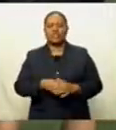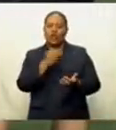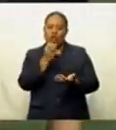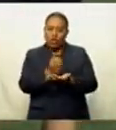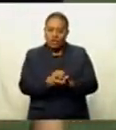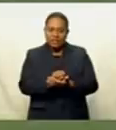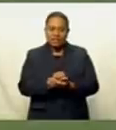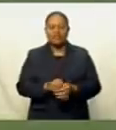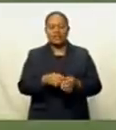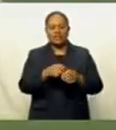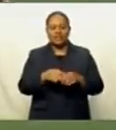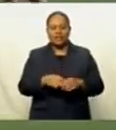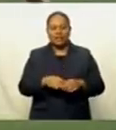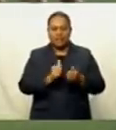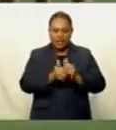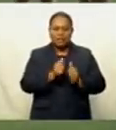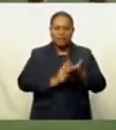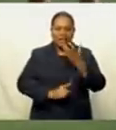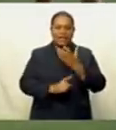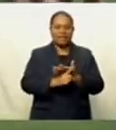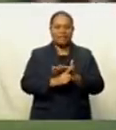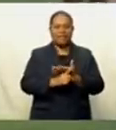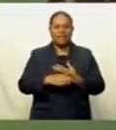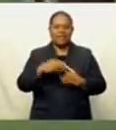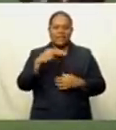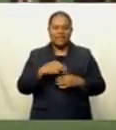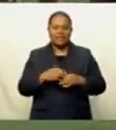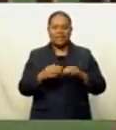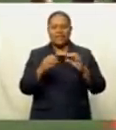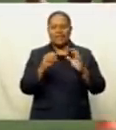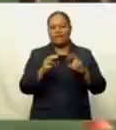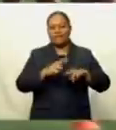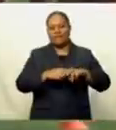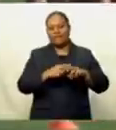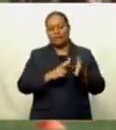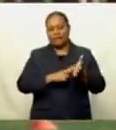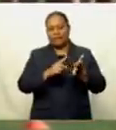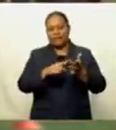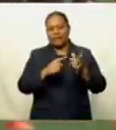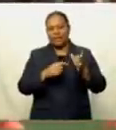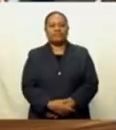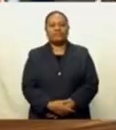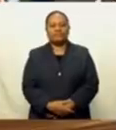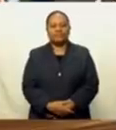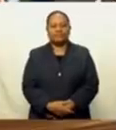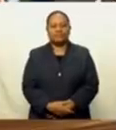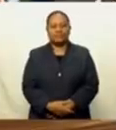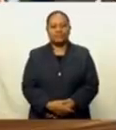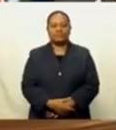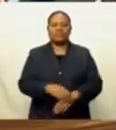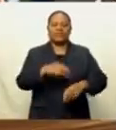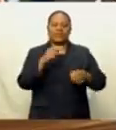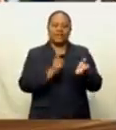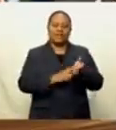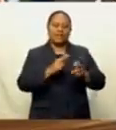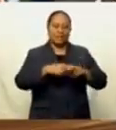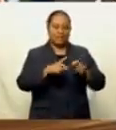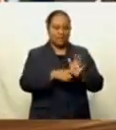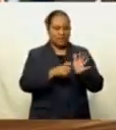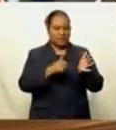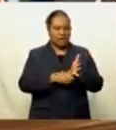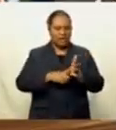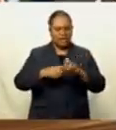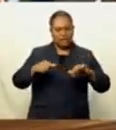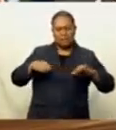held next Wednesday at the Melbourne Cricket Ground in Victoria. Akul Adama, FBC Sports. The FNRL is proud of its younger